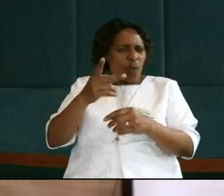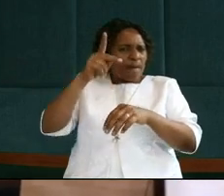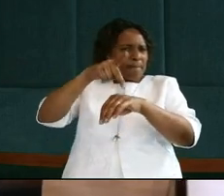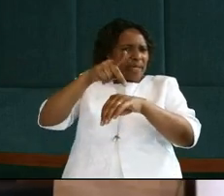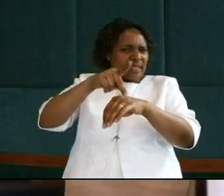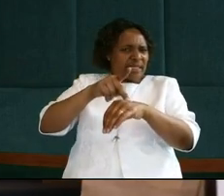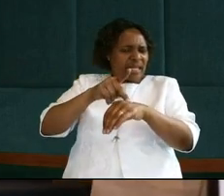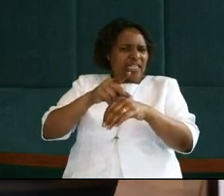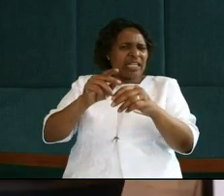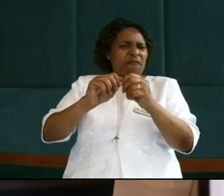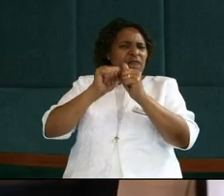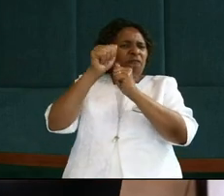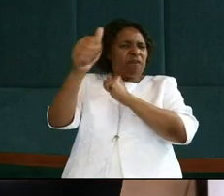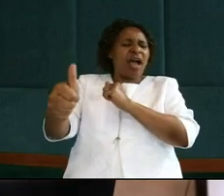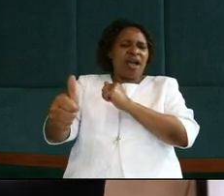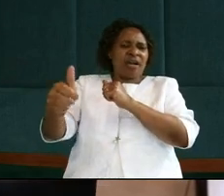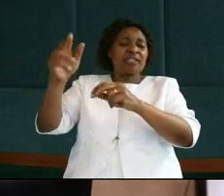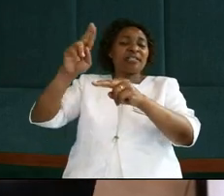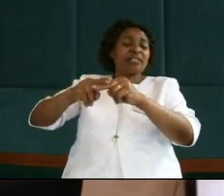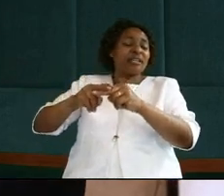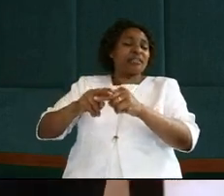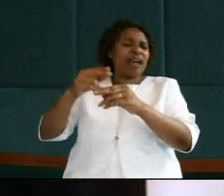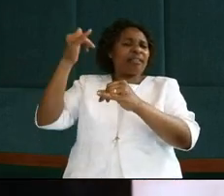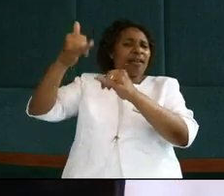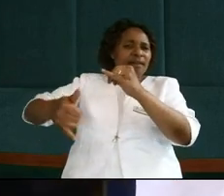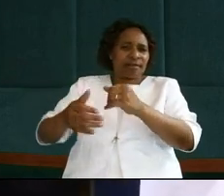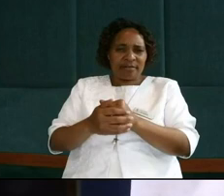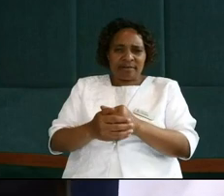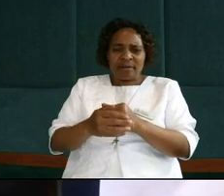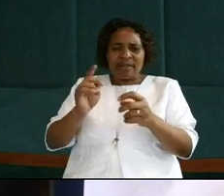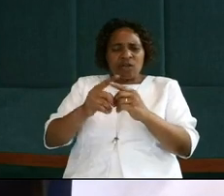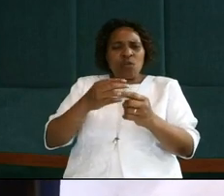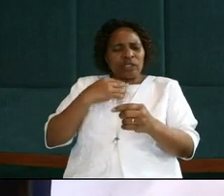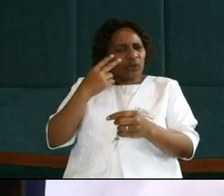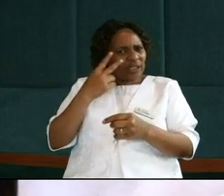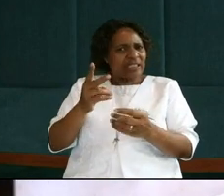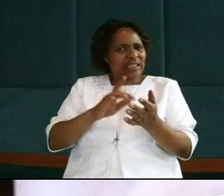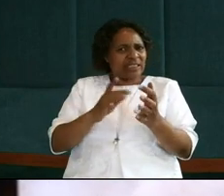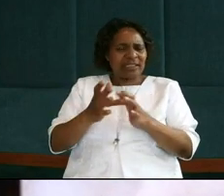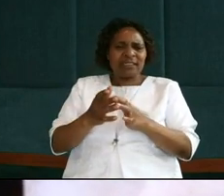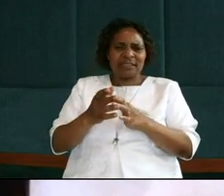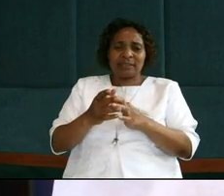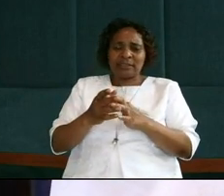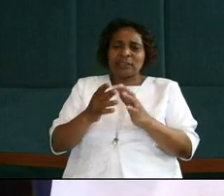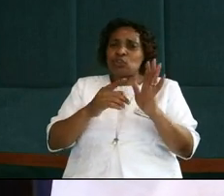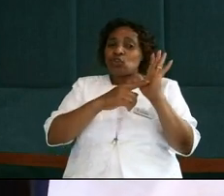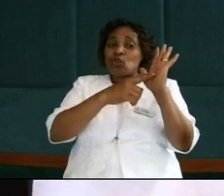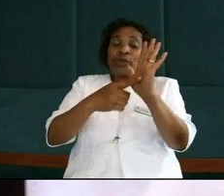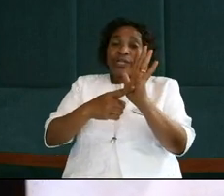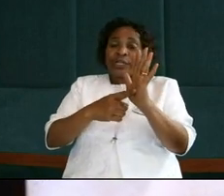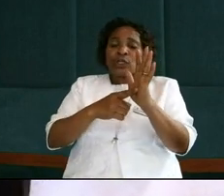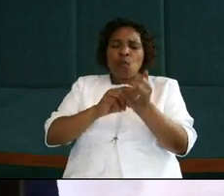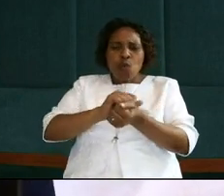was on the rear end of the sitting arrangement. And so I want you to see Jesus as beginning to wash